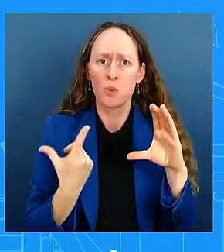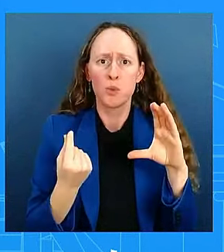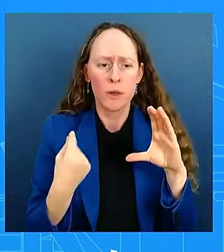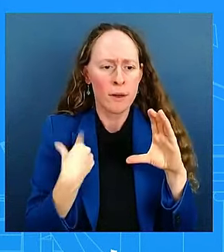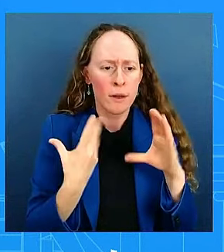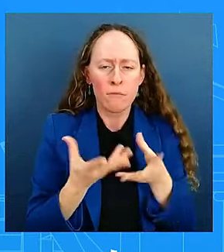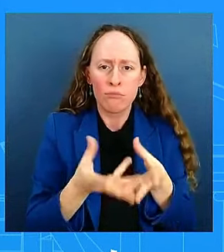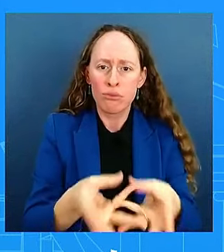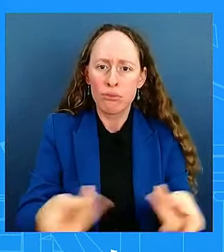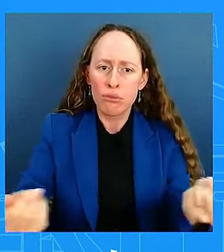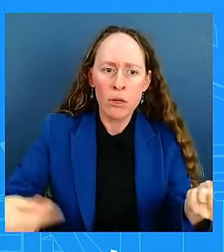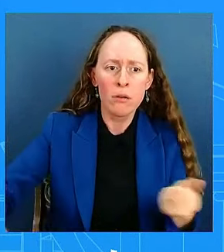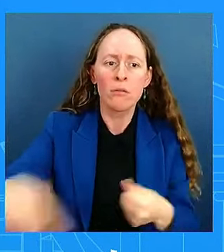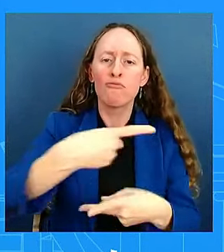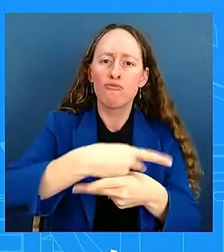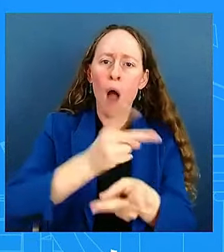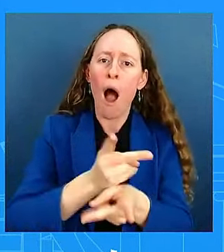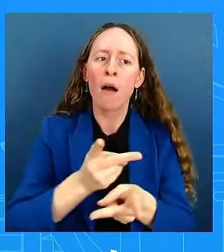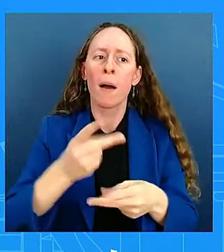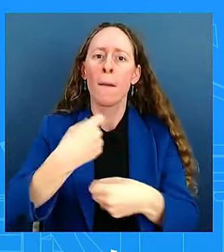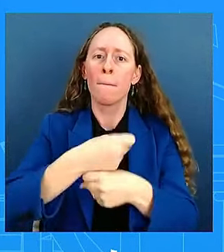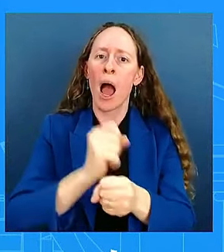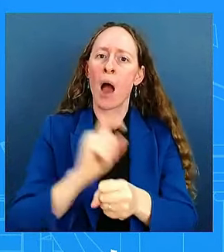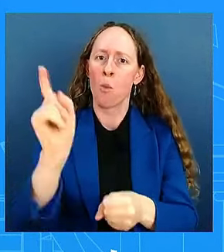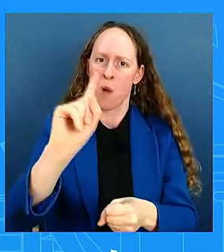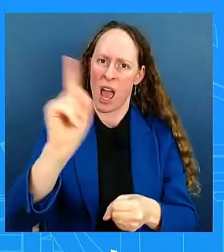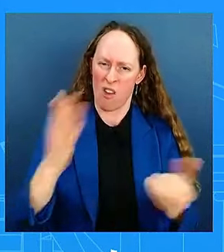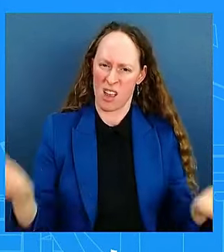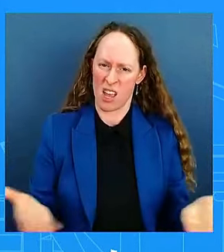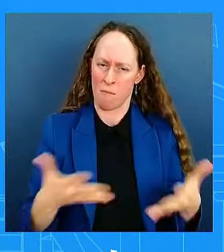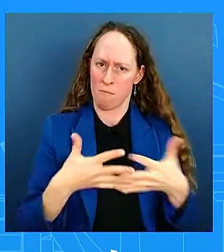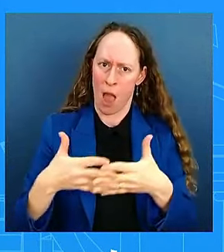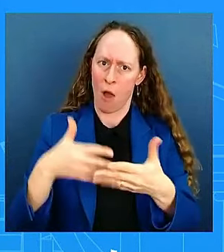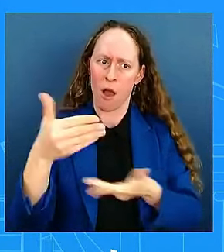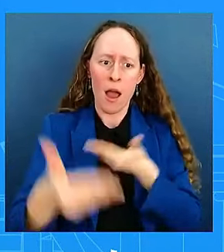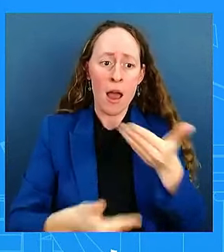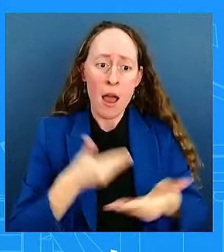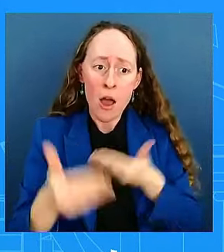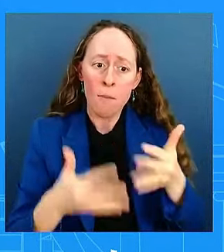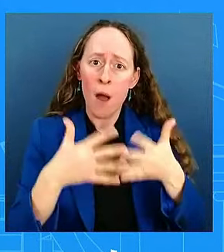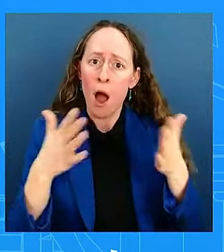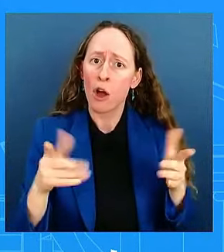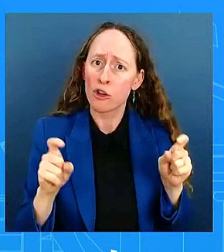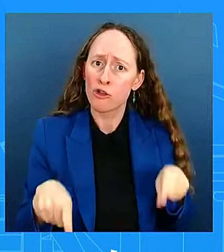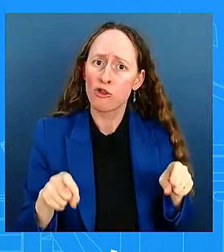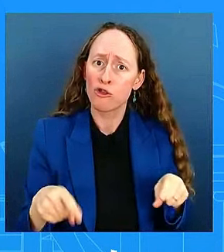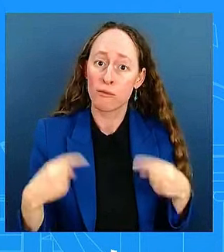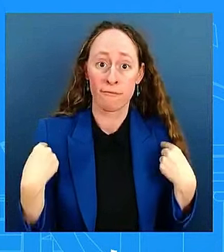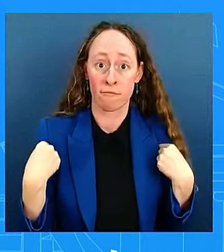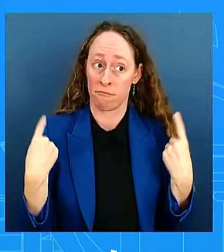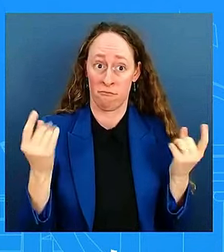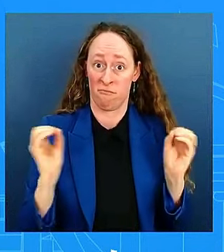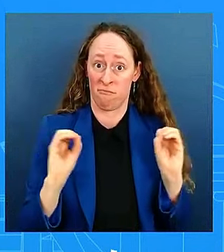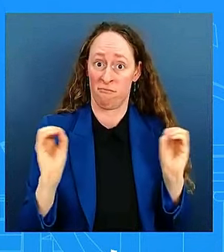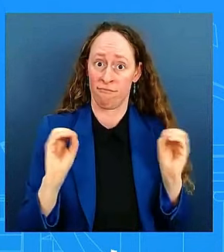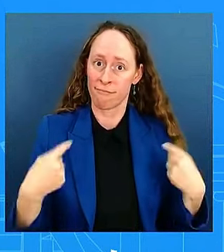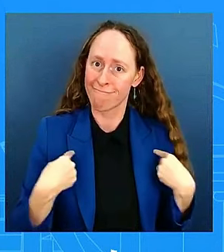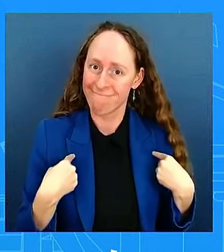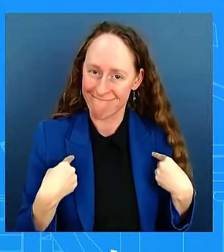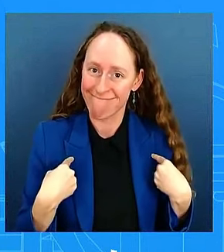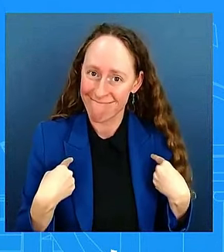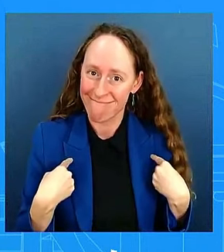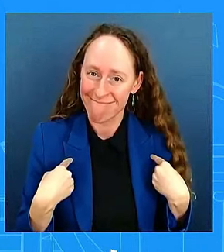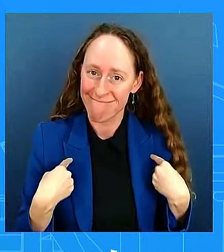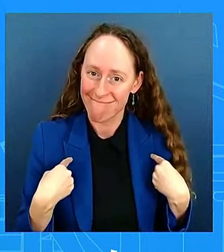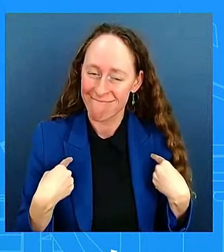using American product where they were available. And that's what we did. We were told that was going to be a big problem. But